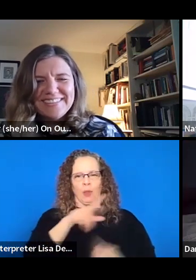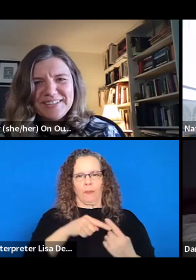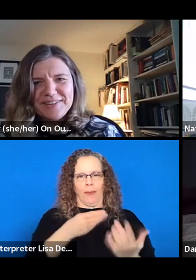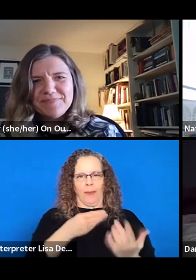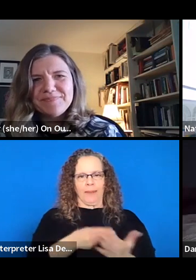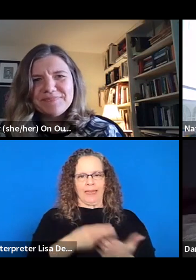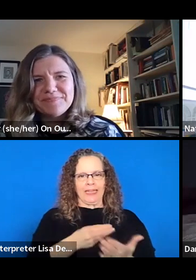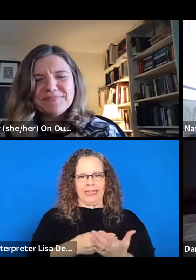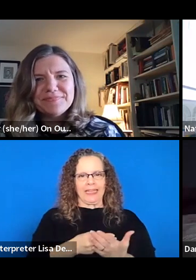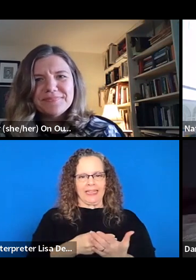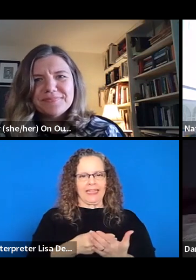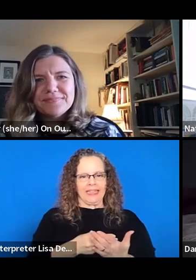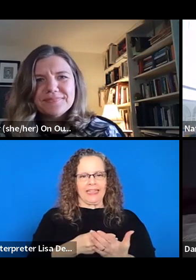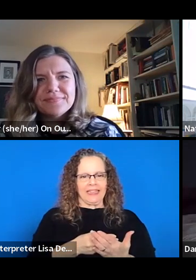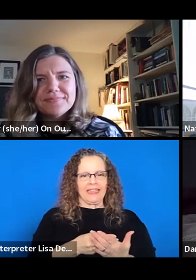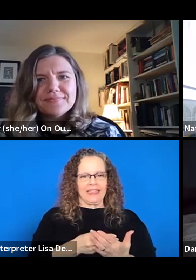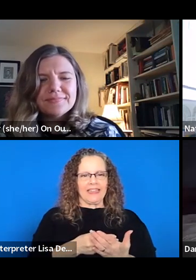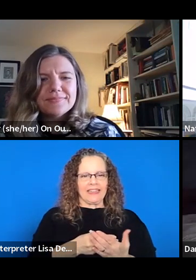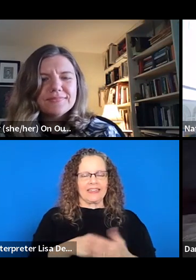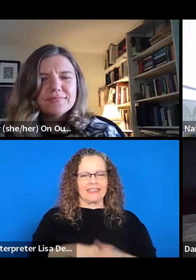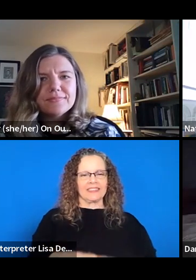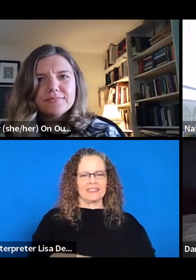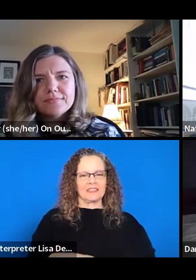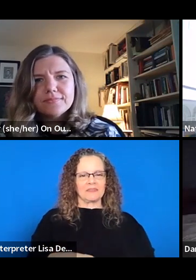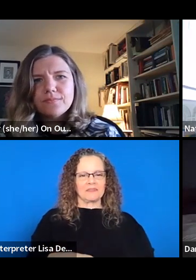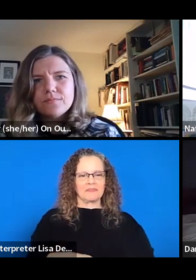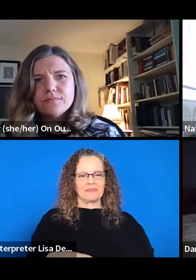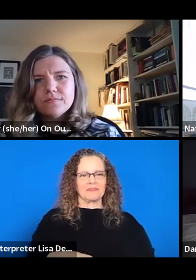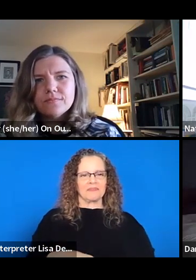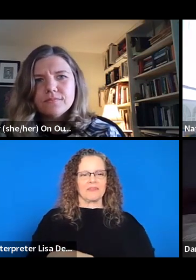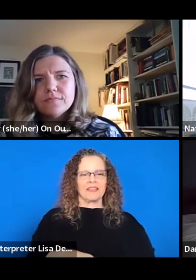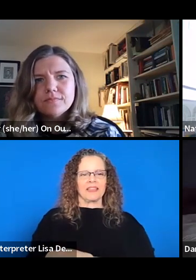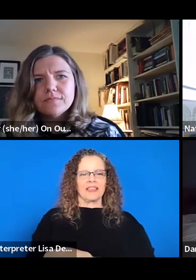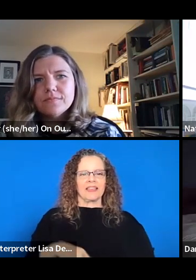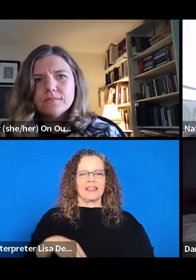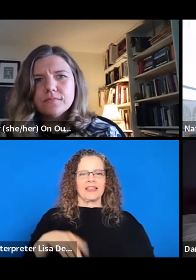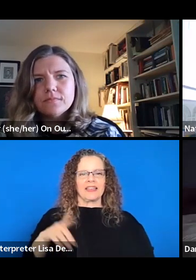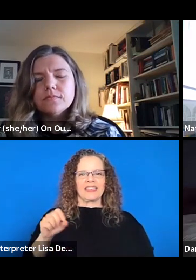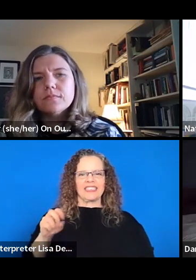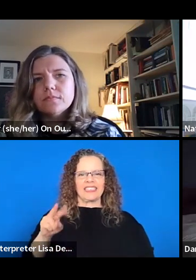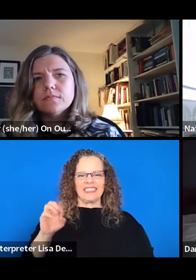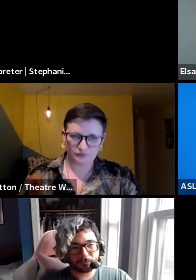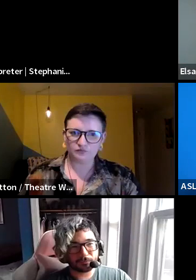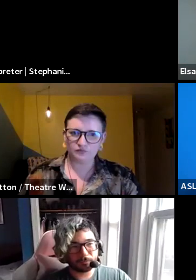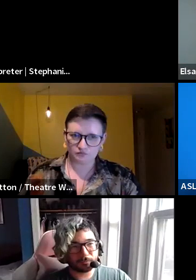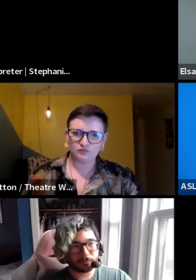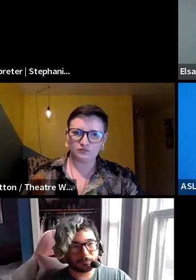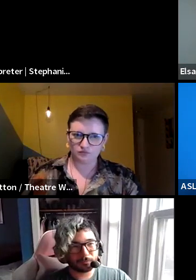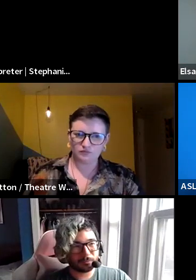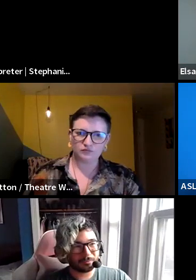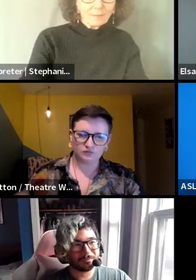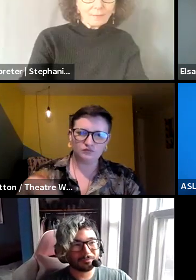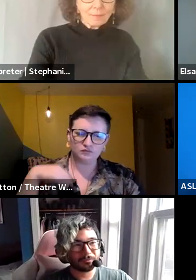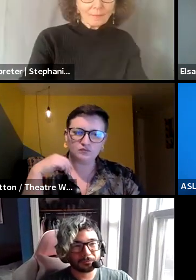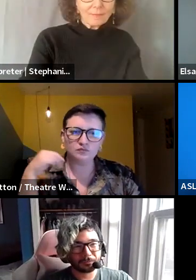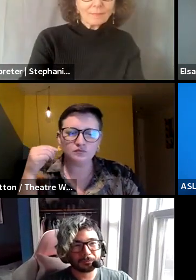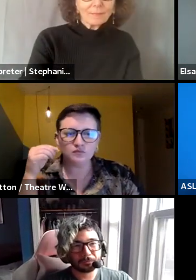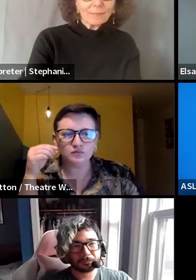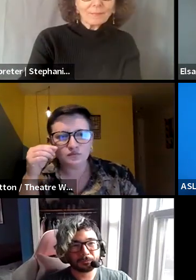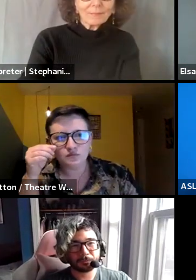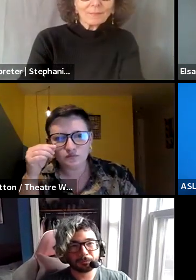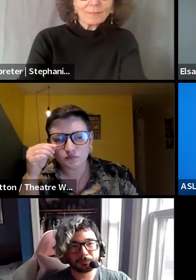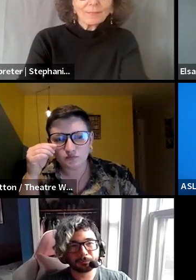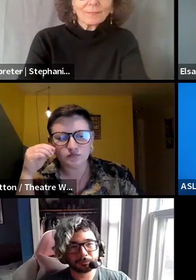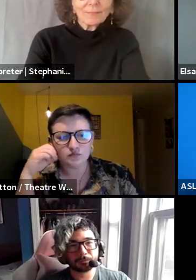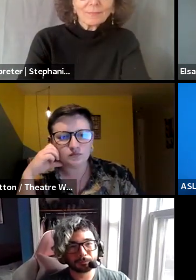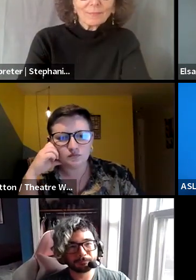Yeah. I think that, that, you know, so much of what you're talking about, Daniel, I would, I would refer to as budget transparency and I don't just mean just the budget, but also the sort of